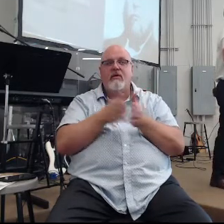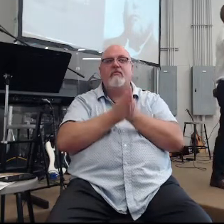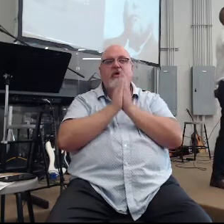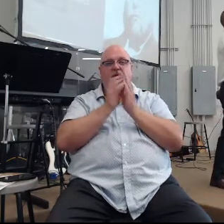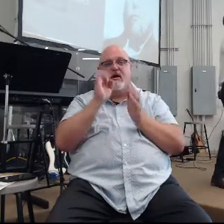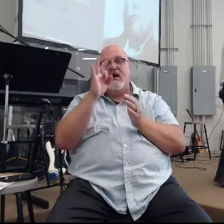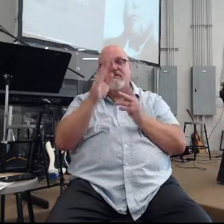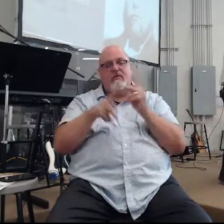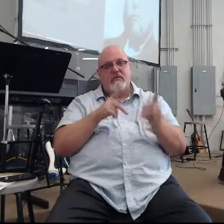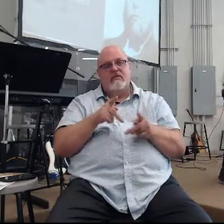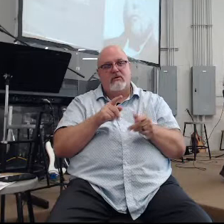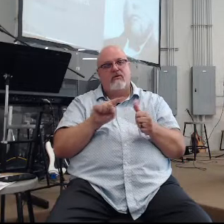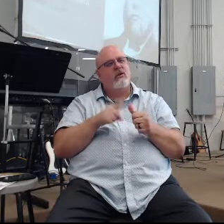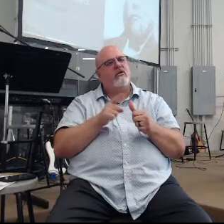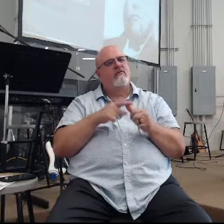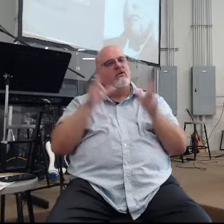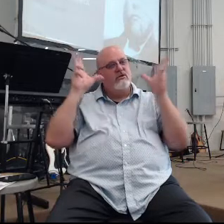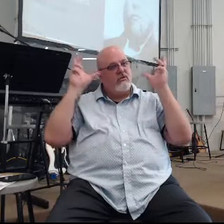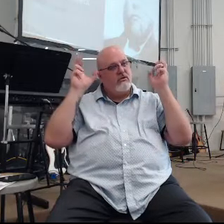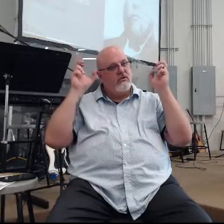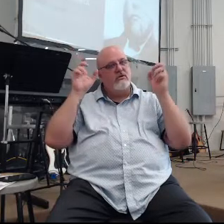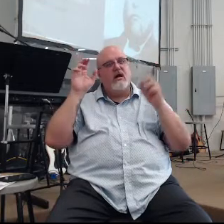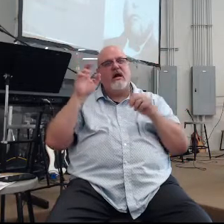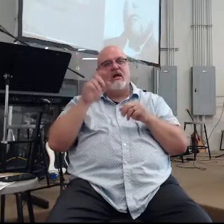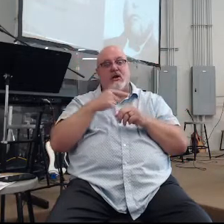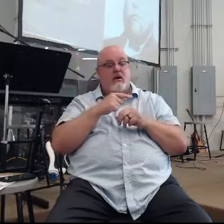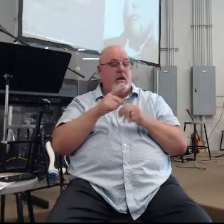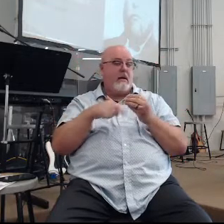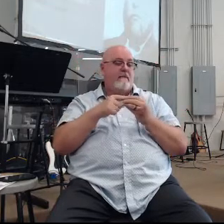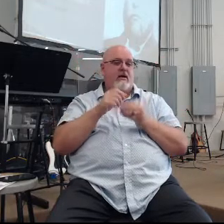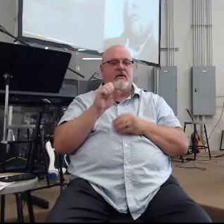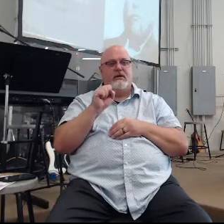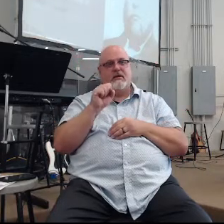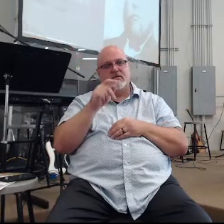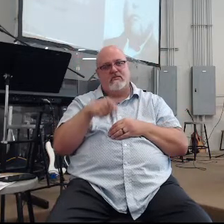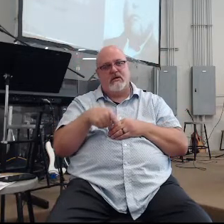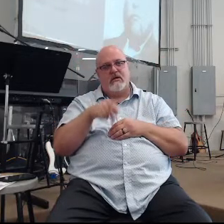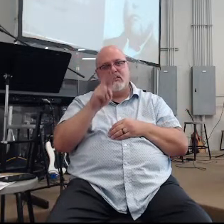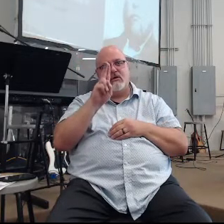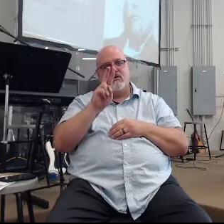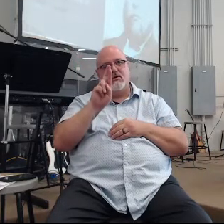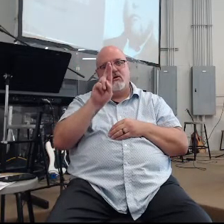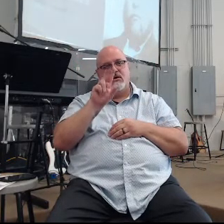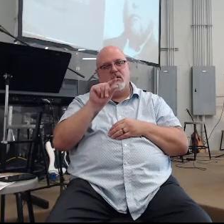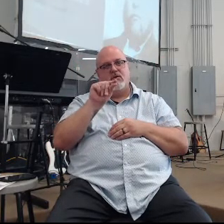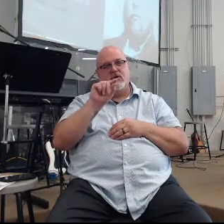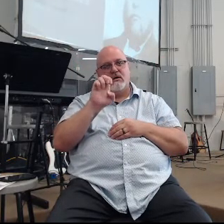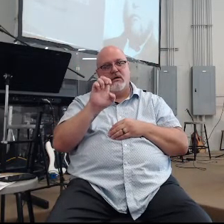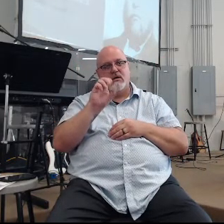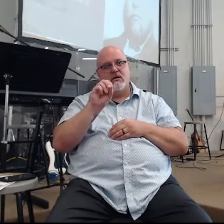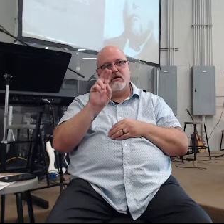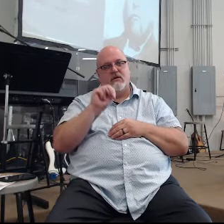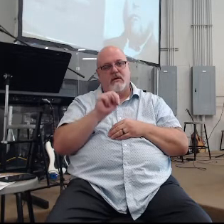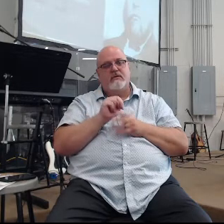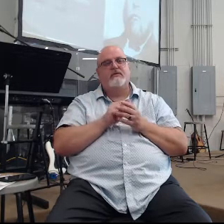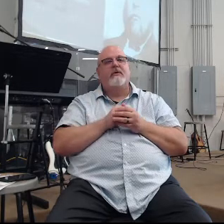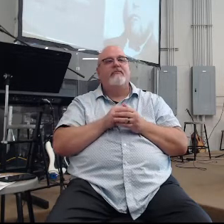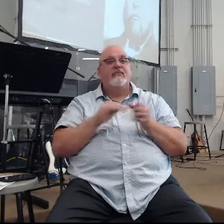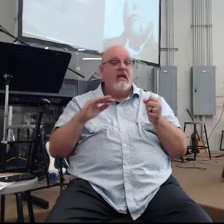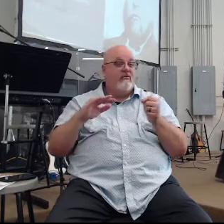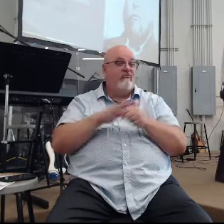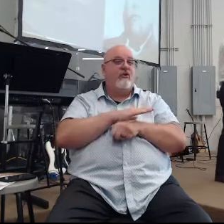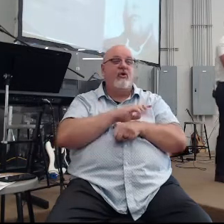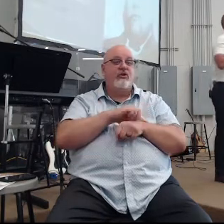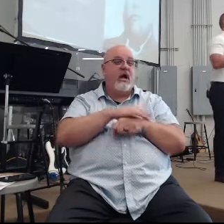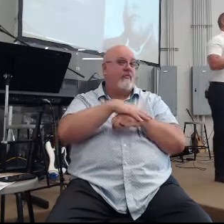one of the first quotes I ever heard about Spurgeon, this is when I first went into ministry about 15 years ago, when God first called us into full-time ministry,